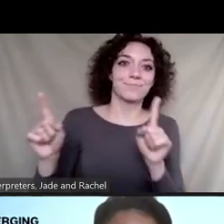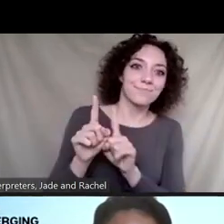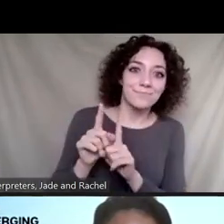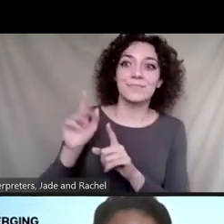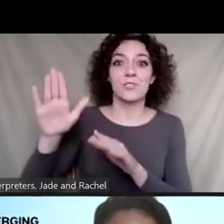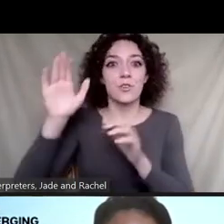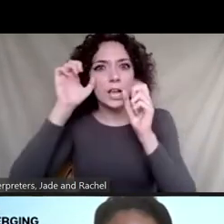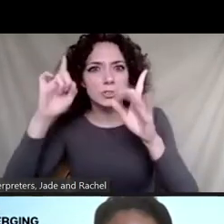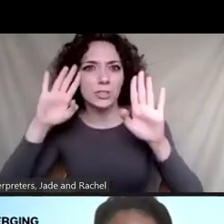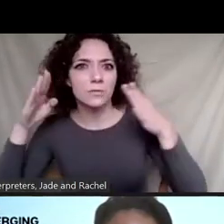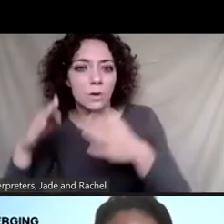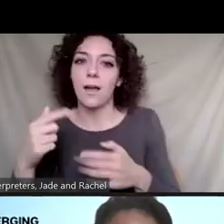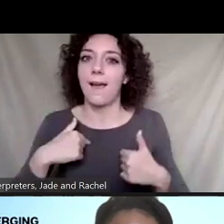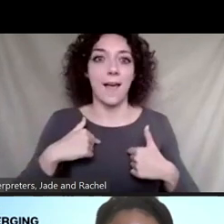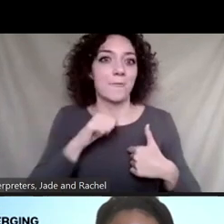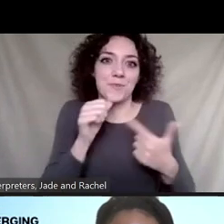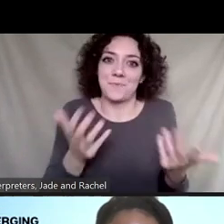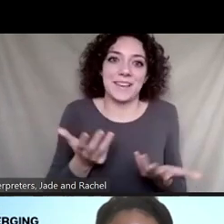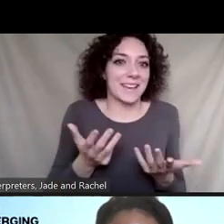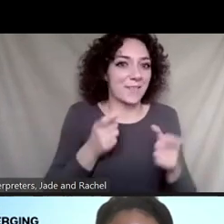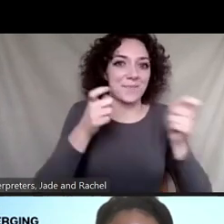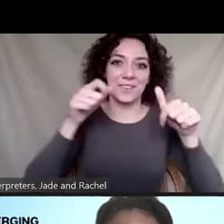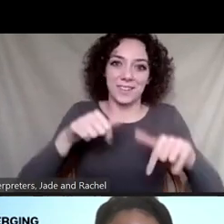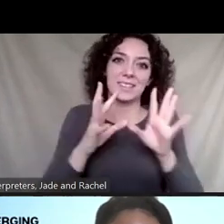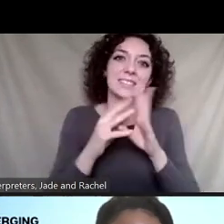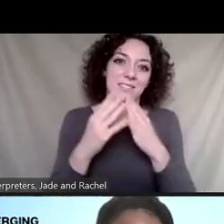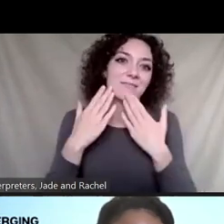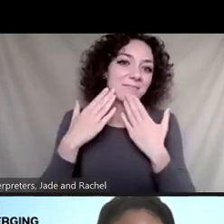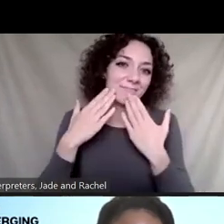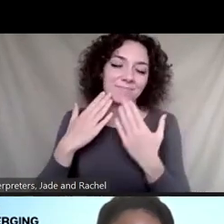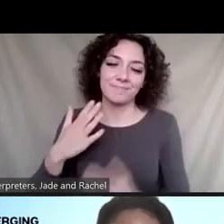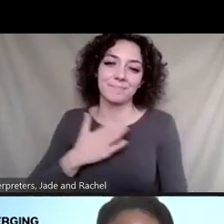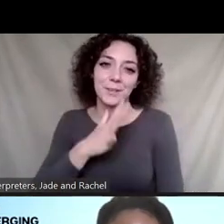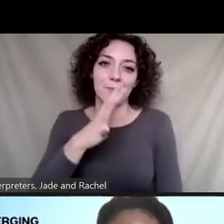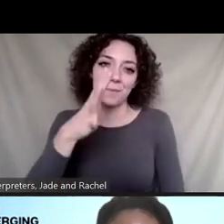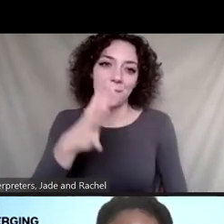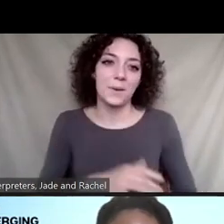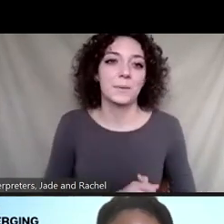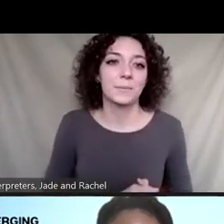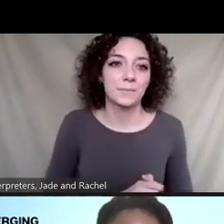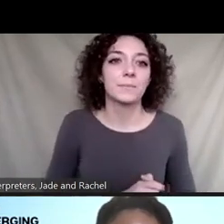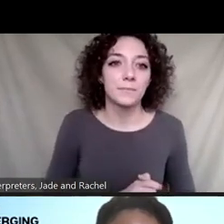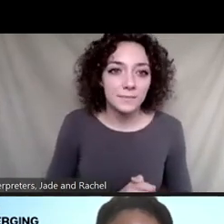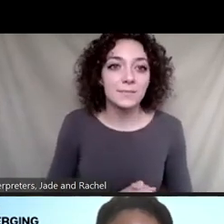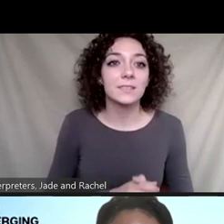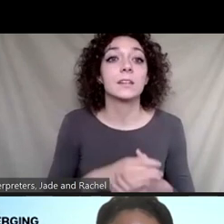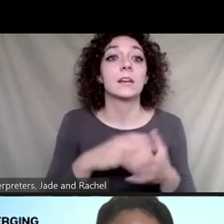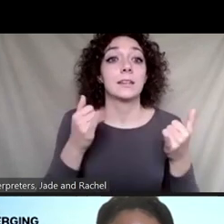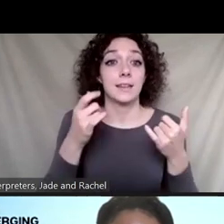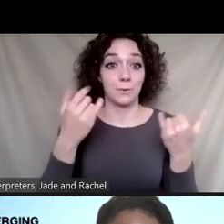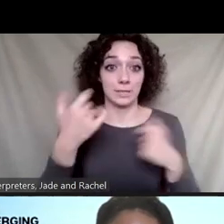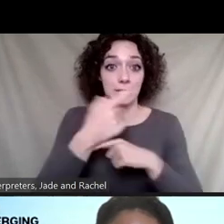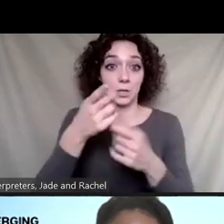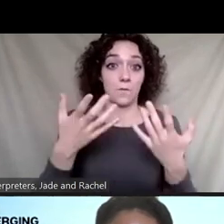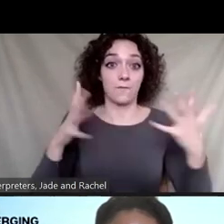here moderating this session for you all today. So as we close today, I invite you to maybe close your eyes and envision the